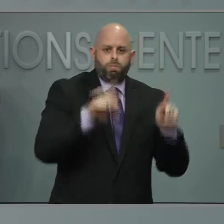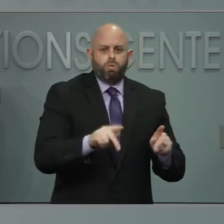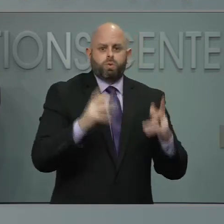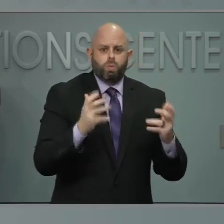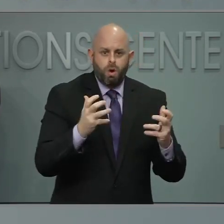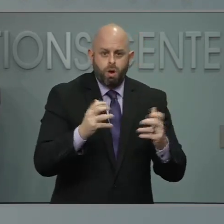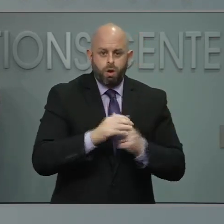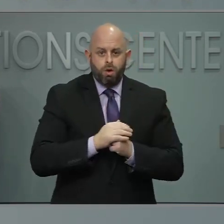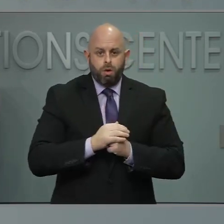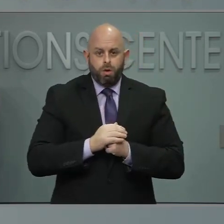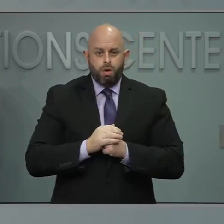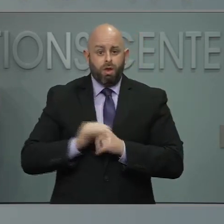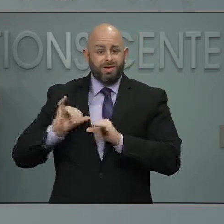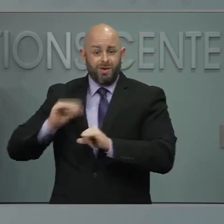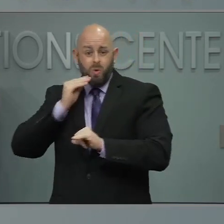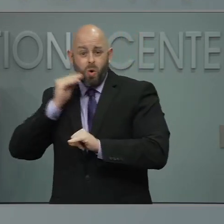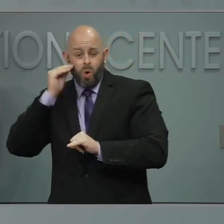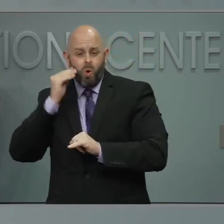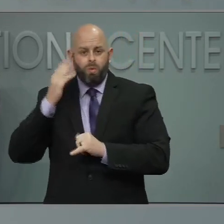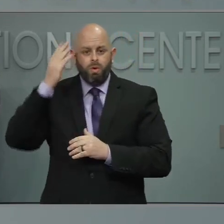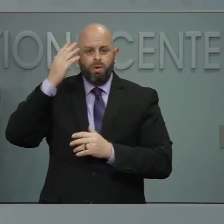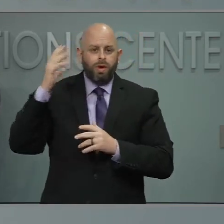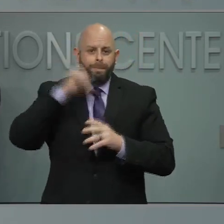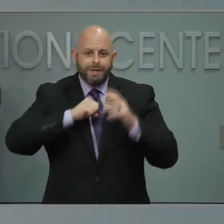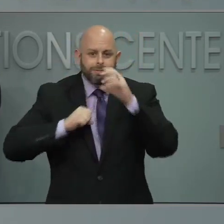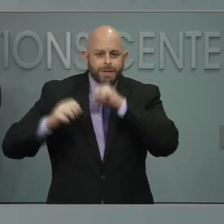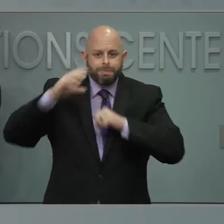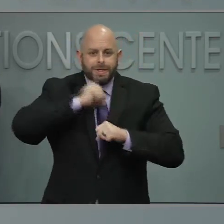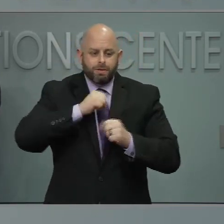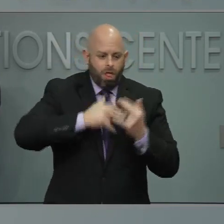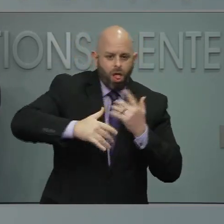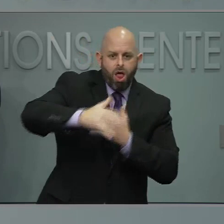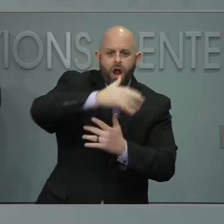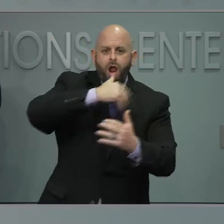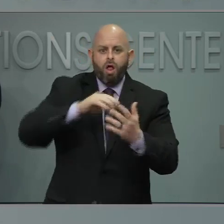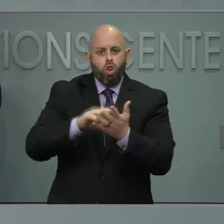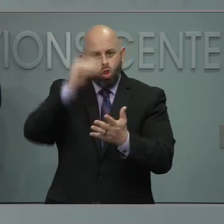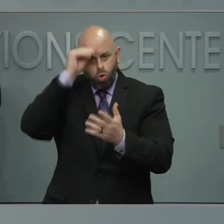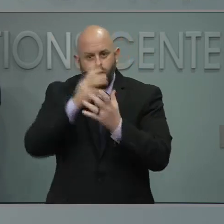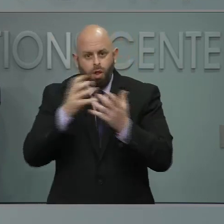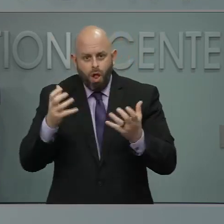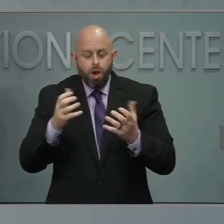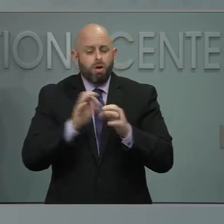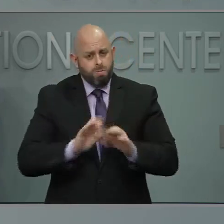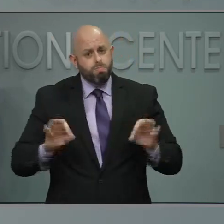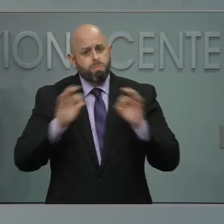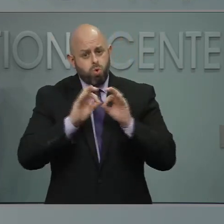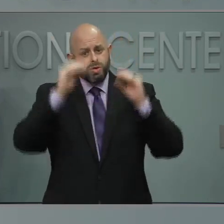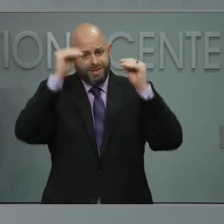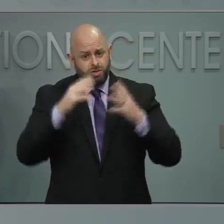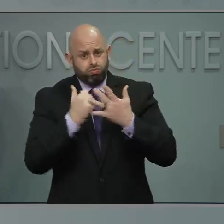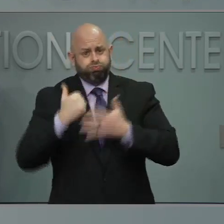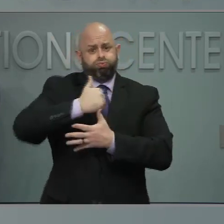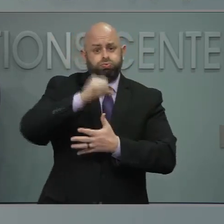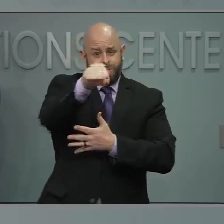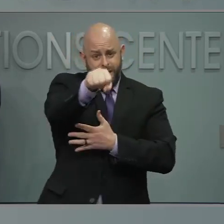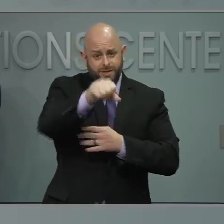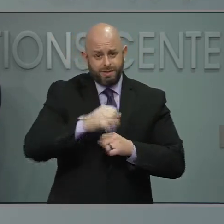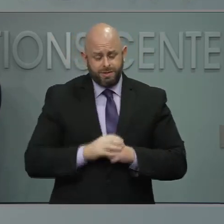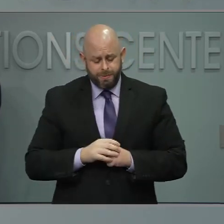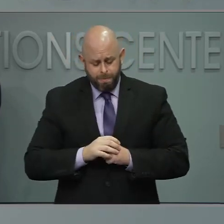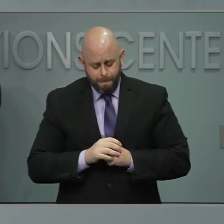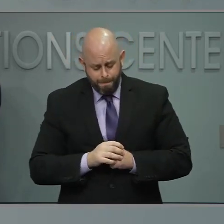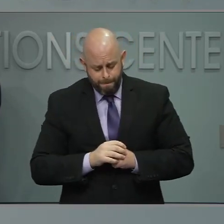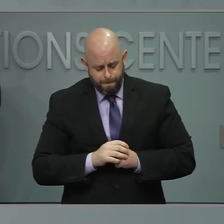not being in classroom in person. And it's important that teachers are back there safely. With the new research that has come